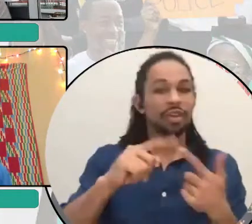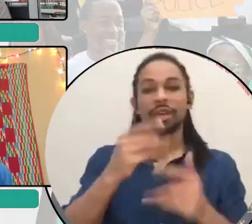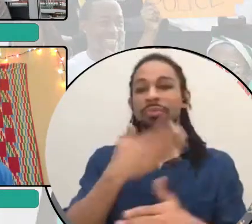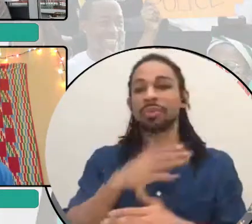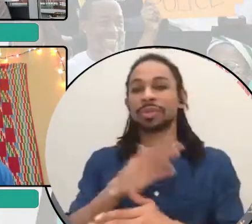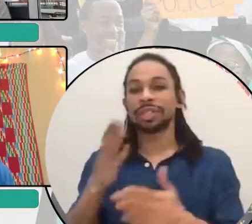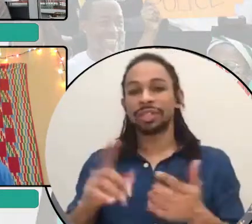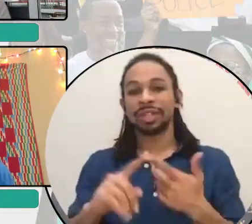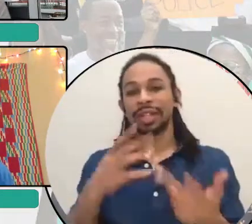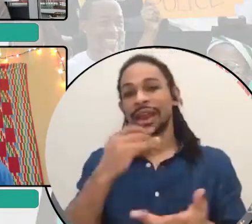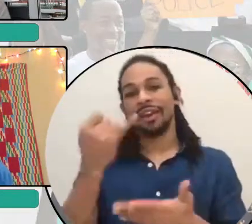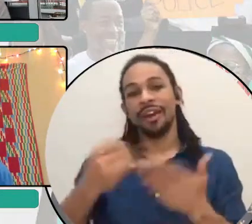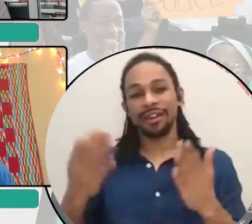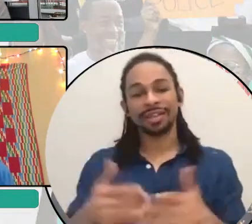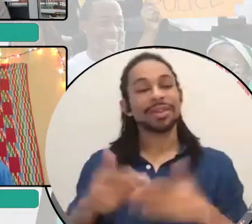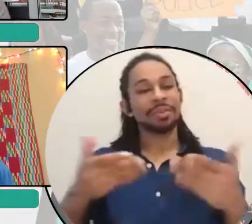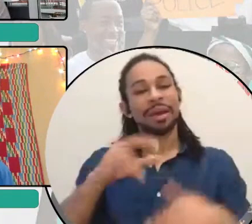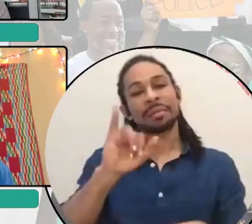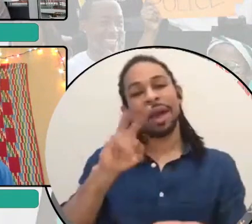Welcome, Ivan.